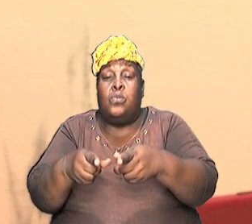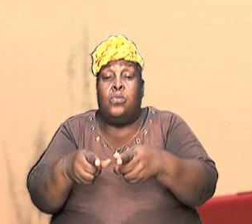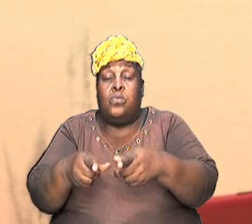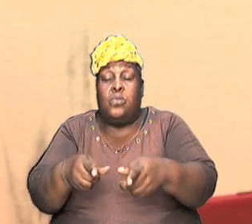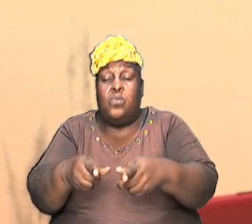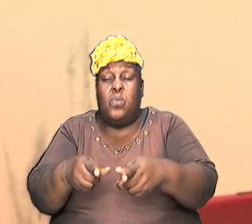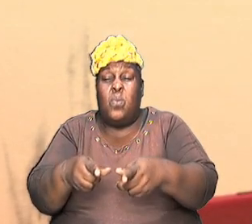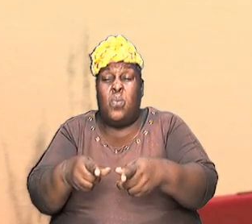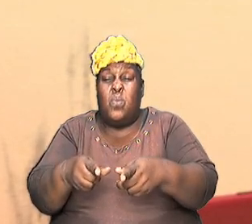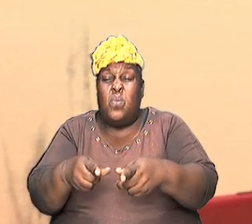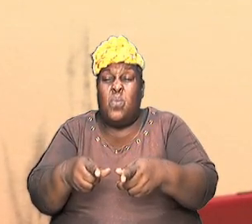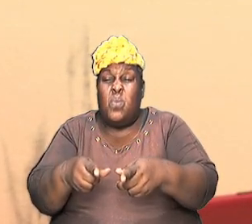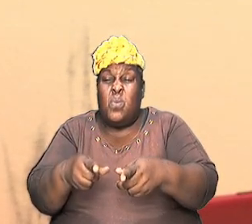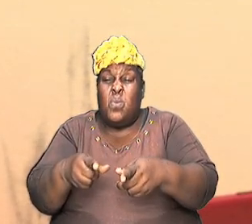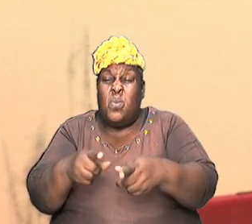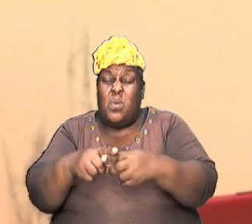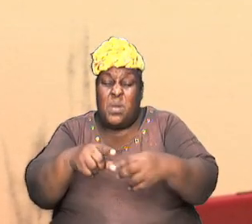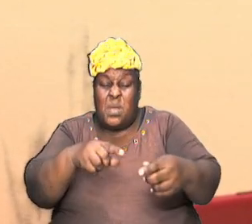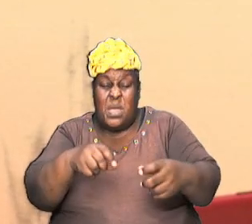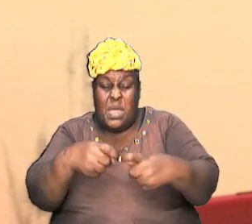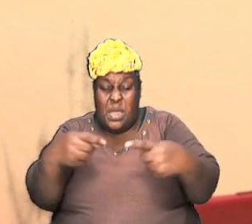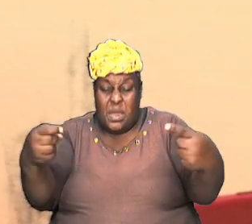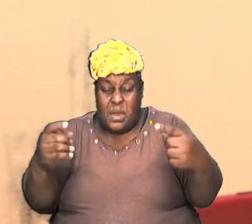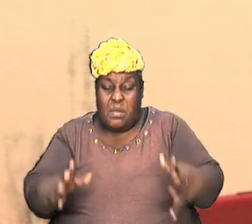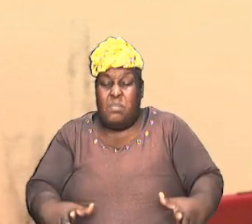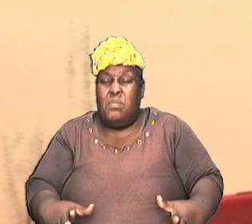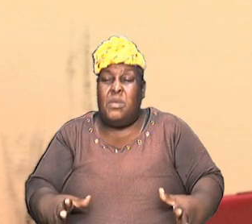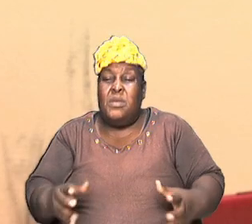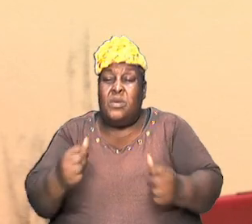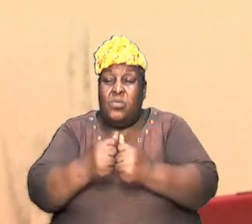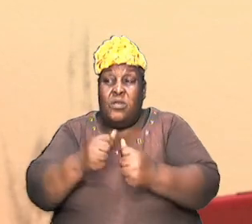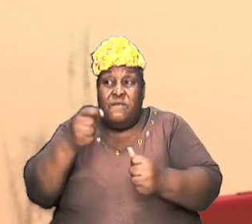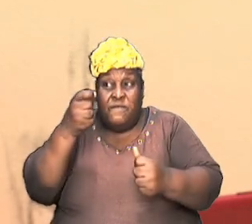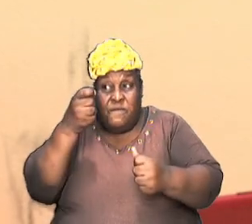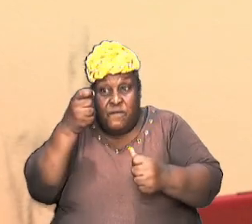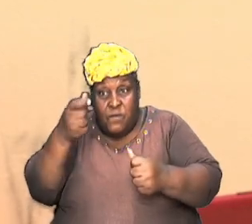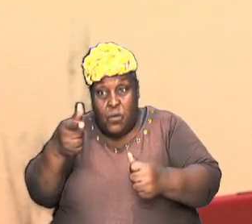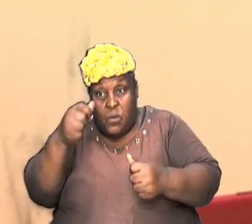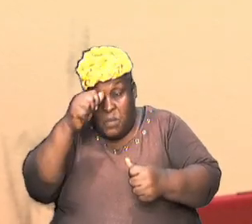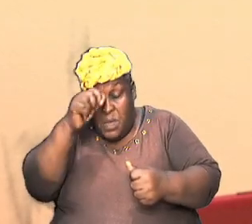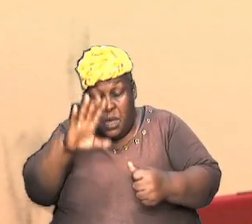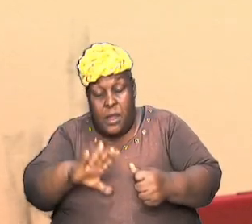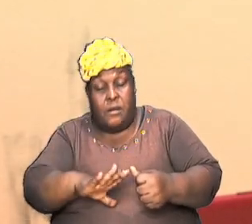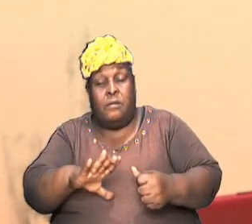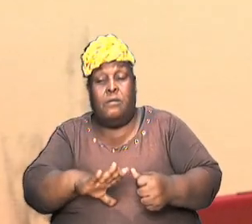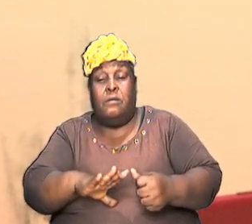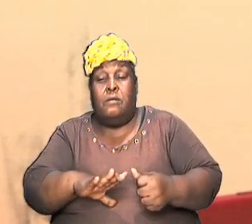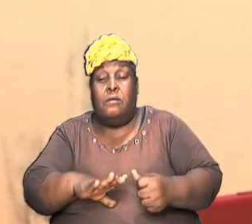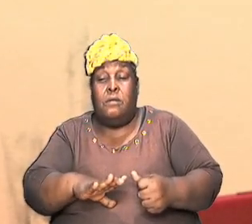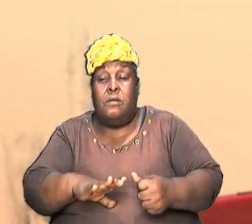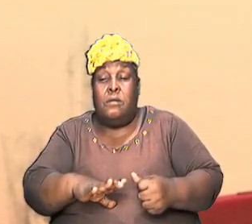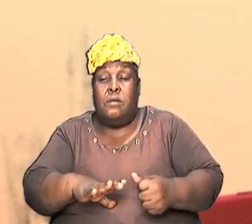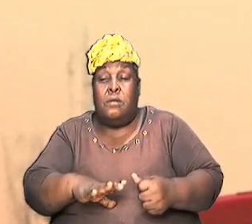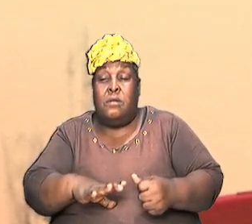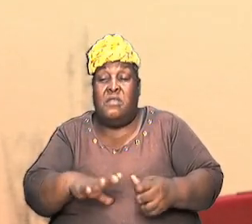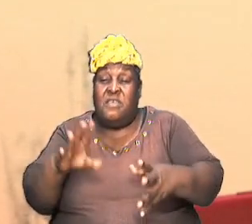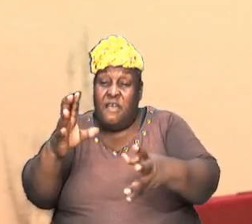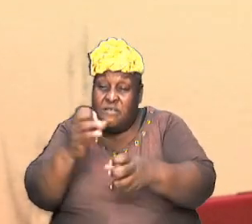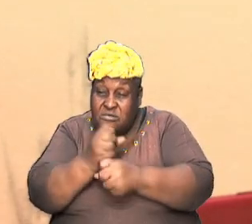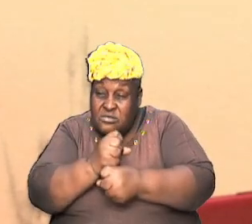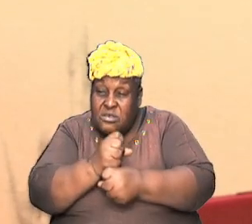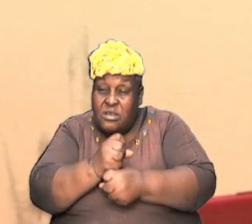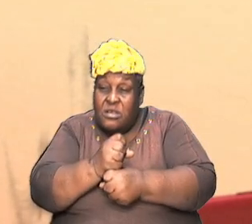his enemies because they had to be enemies but he got up and he did pursue them and he caught up with them